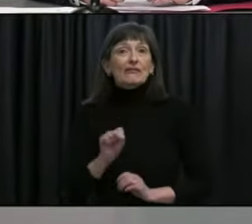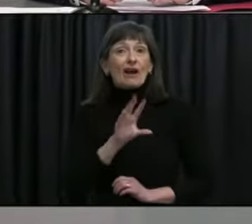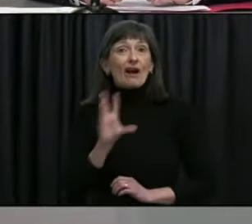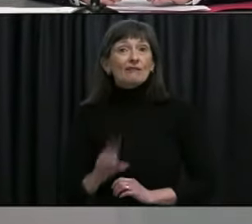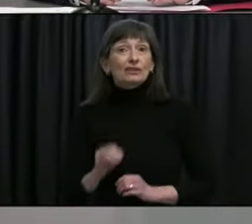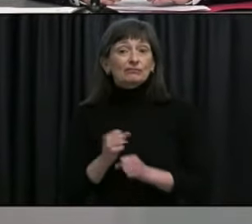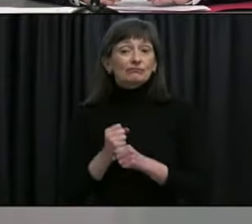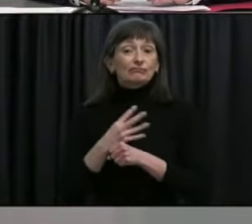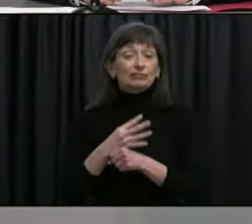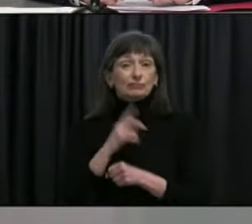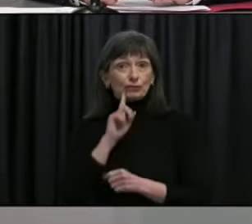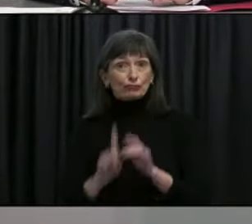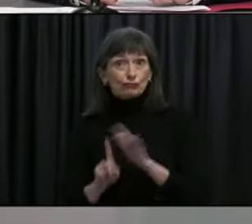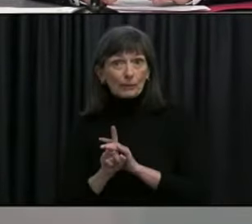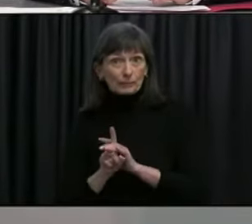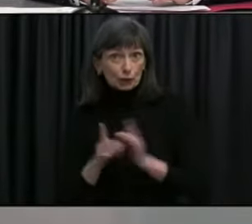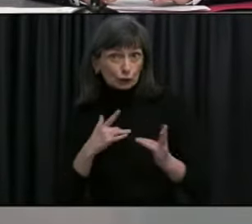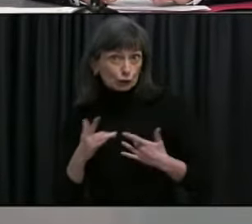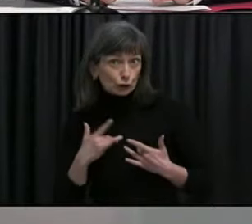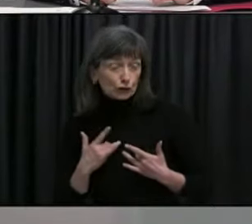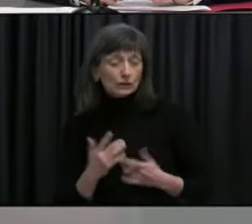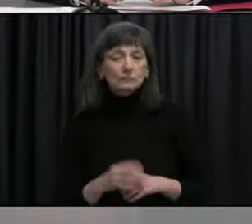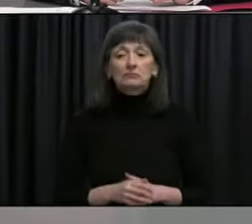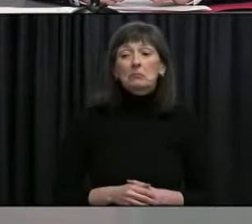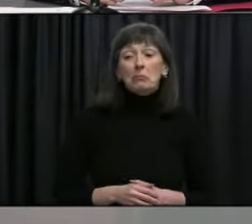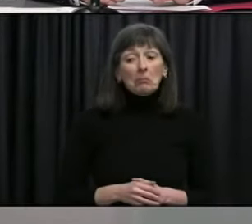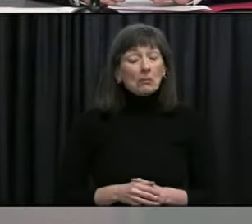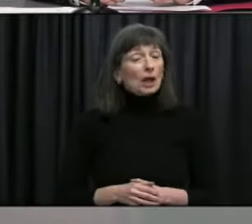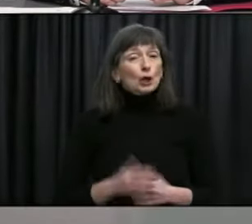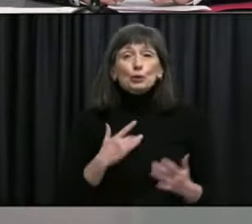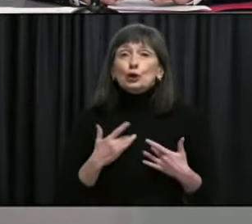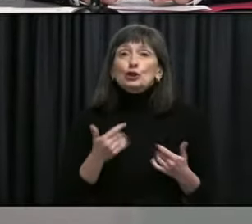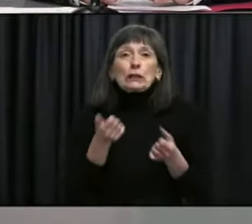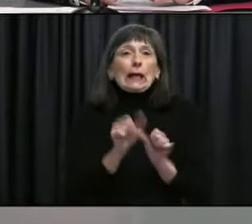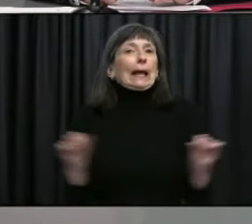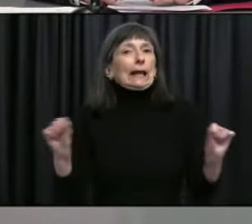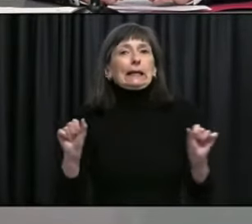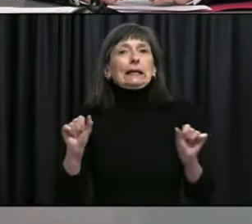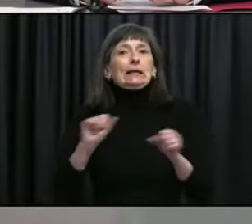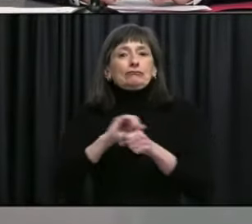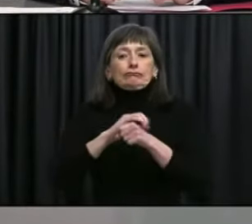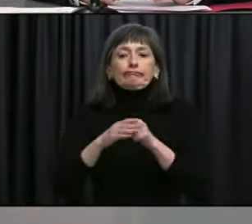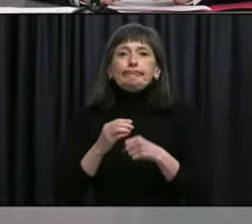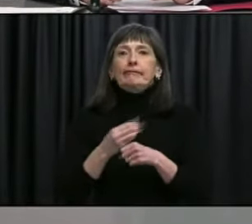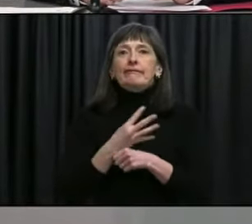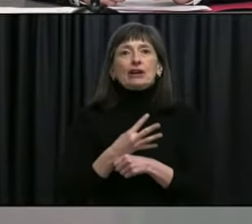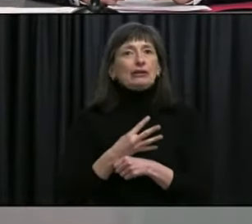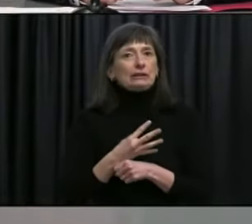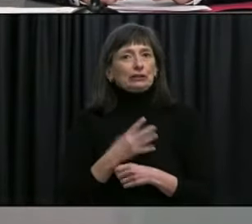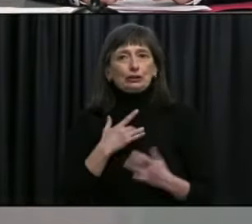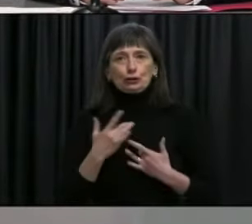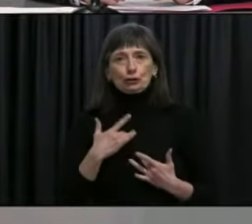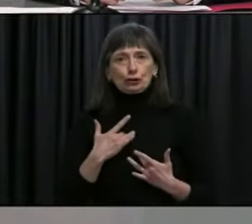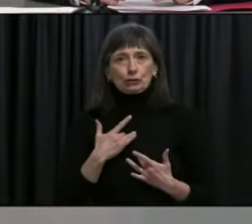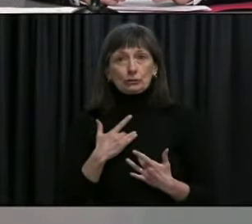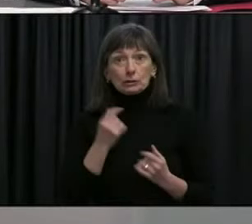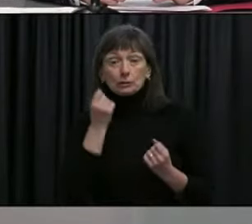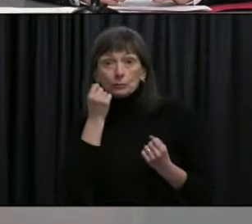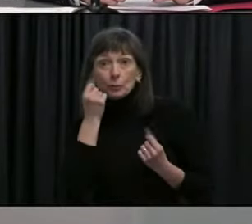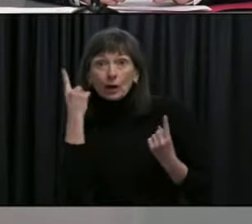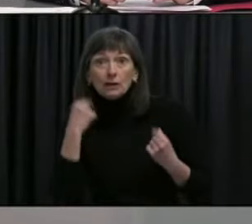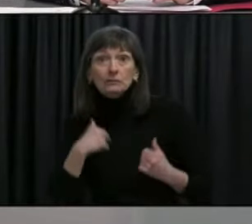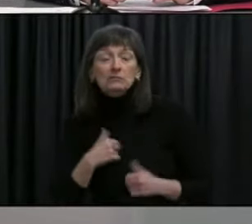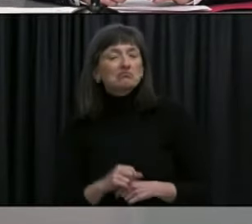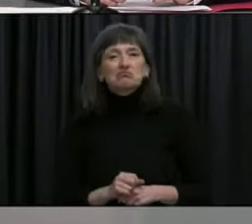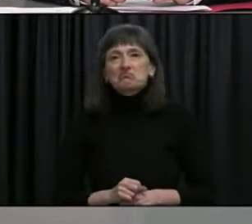Um, well, you know, we're concerned about, uh, the variants in general. Uh, I'm not surprised that we've seen cases of